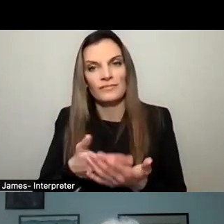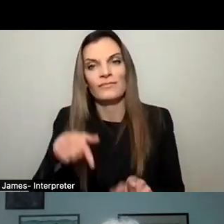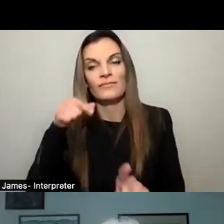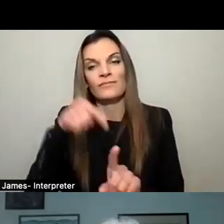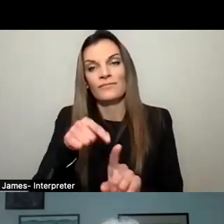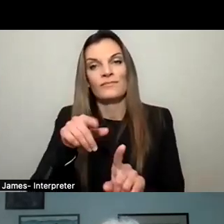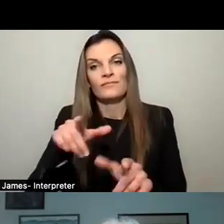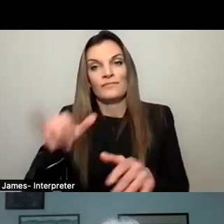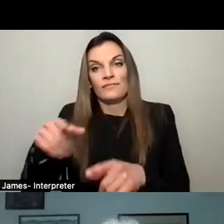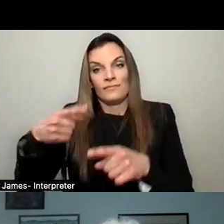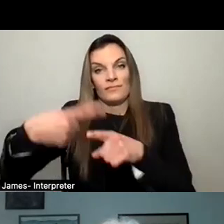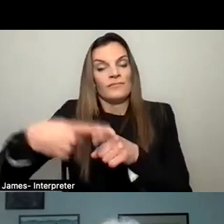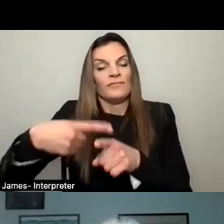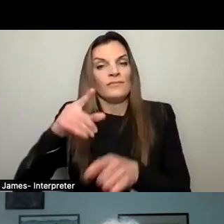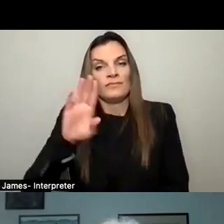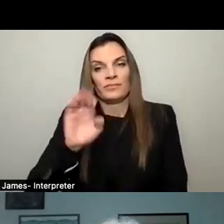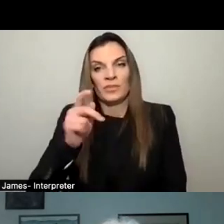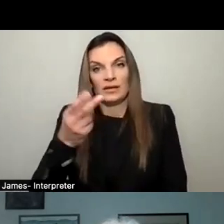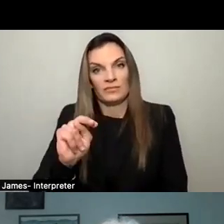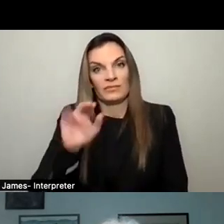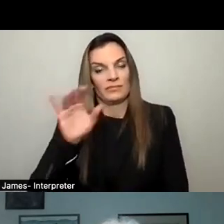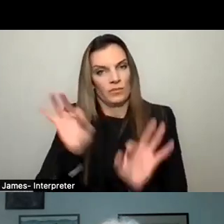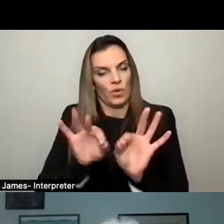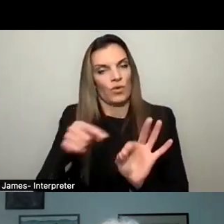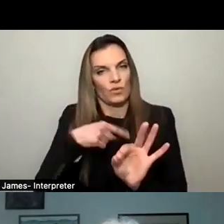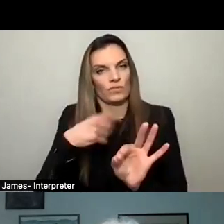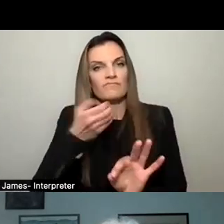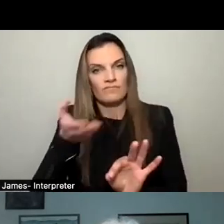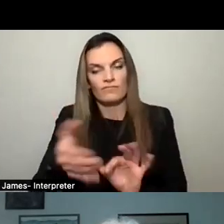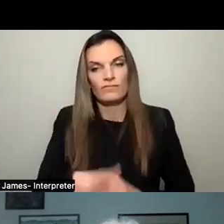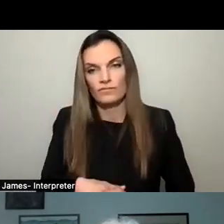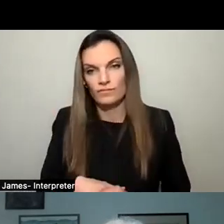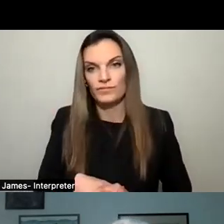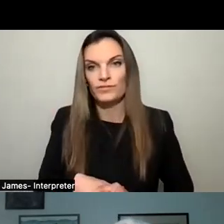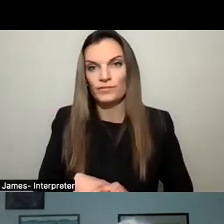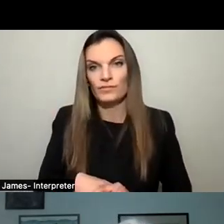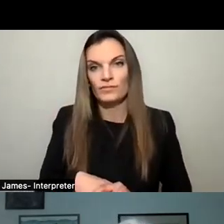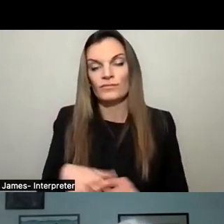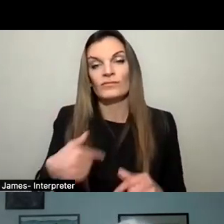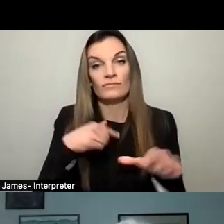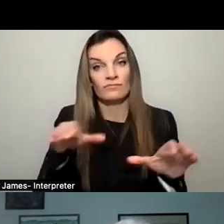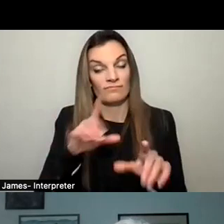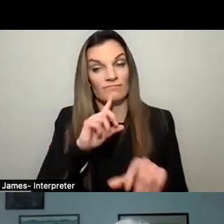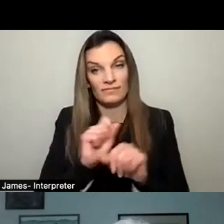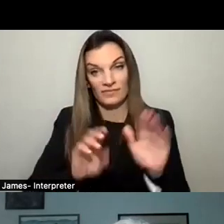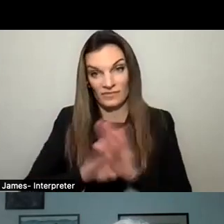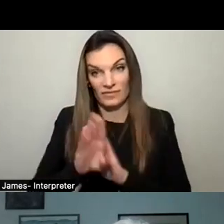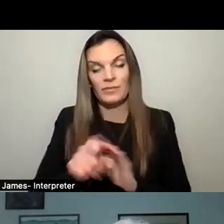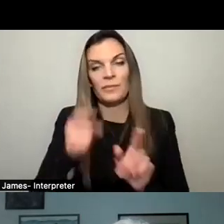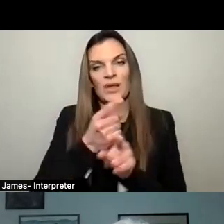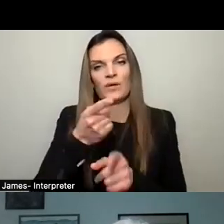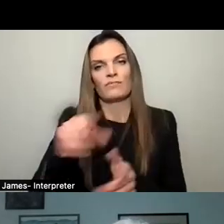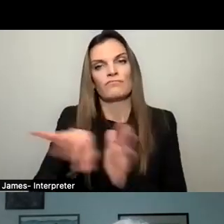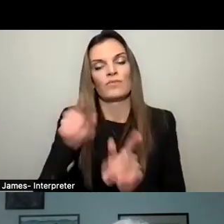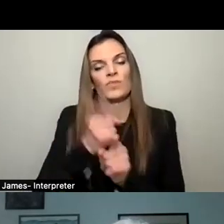Beekman Avenue on the lower side for decades to come. We really need to make sure that when we do develop that property, we pick the right developer,